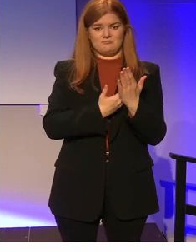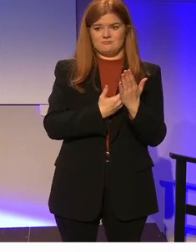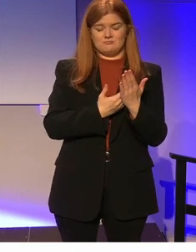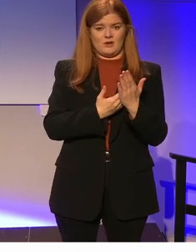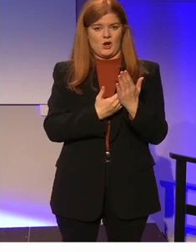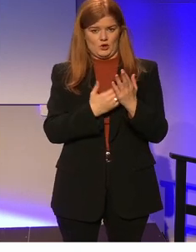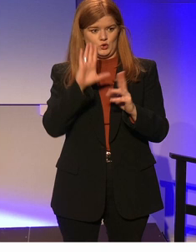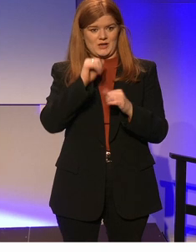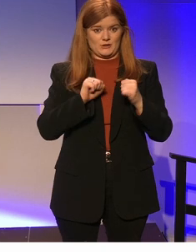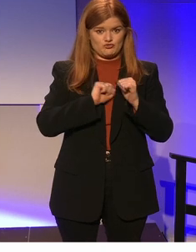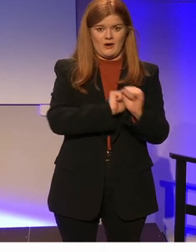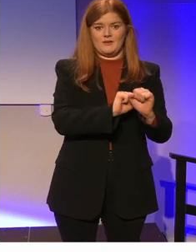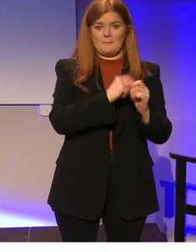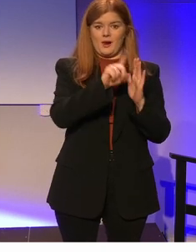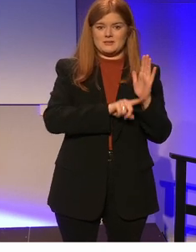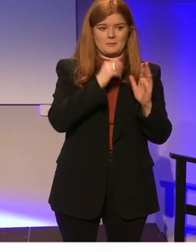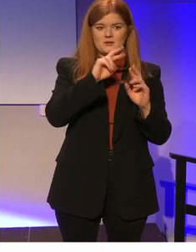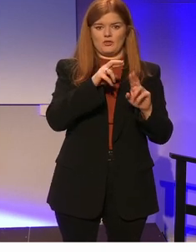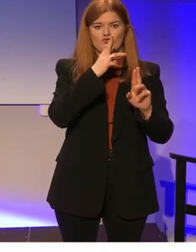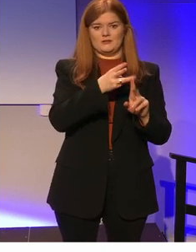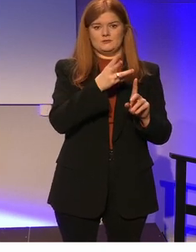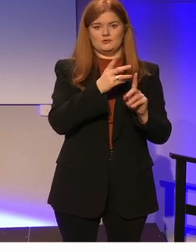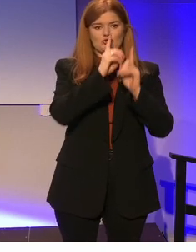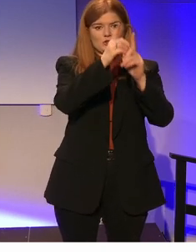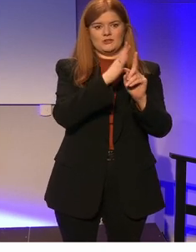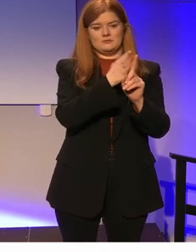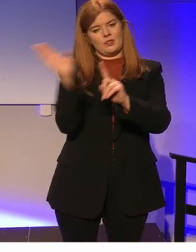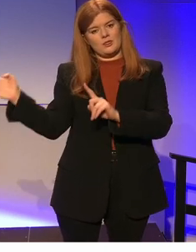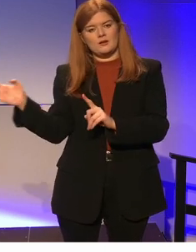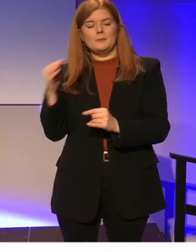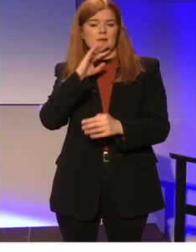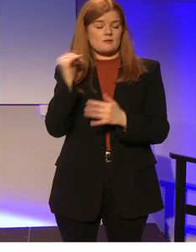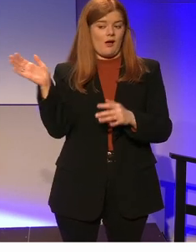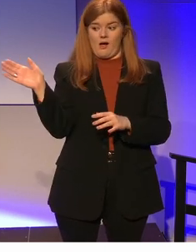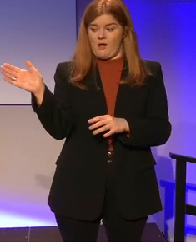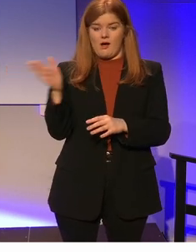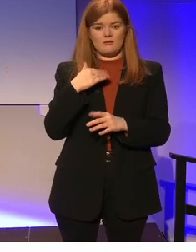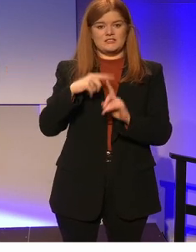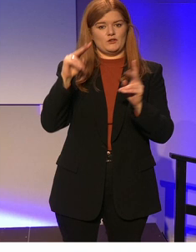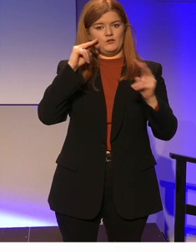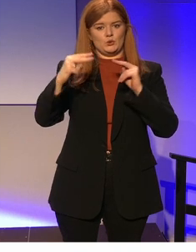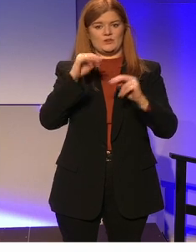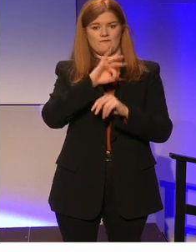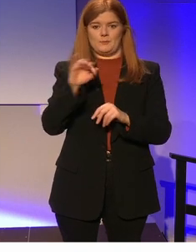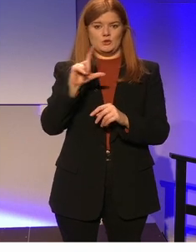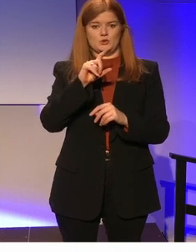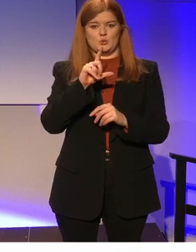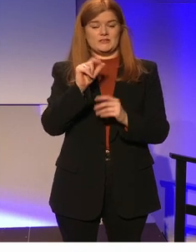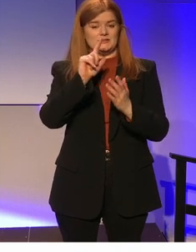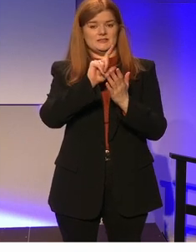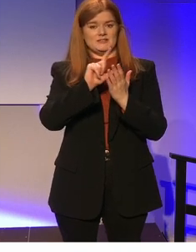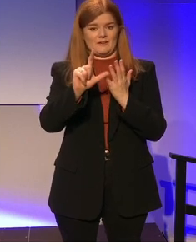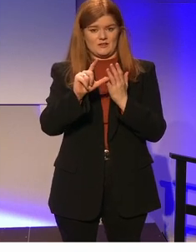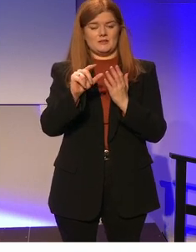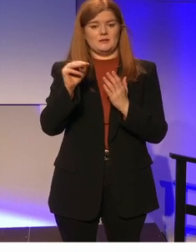to be driving policy and not always in the right direction. From all of the views that emerged from the 27 key